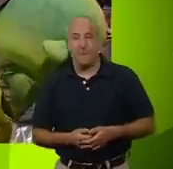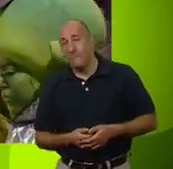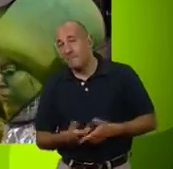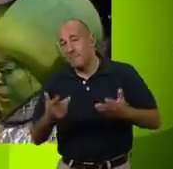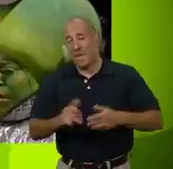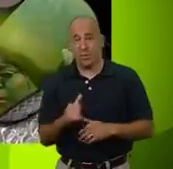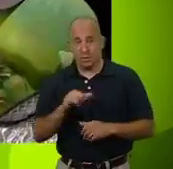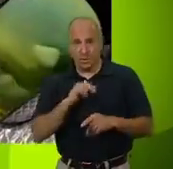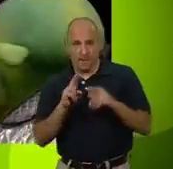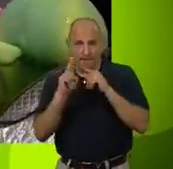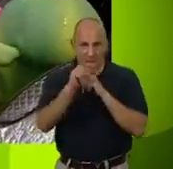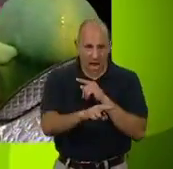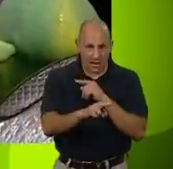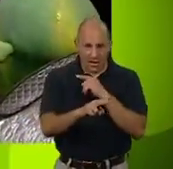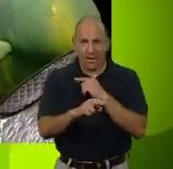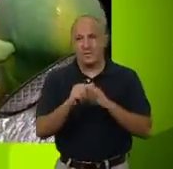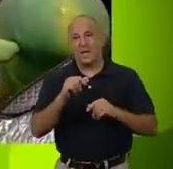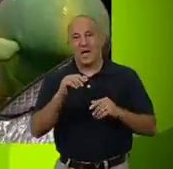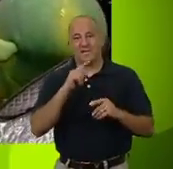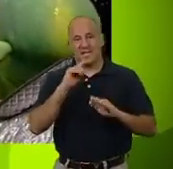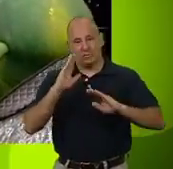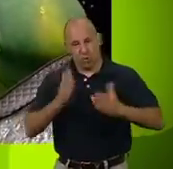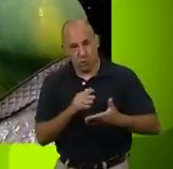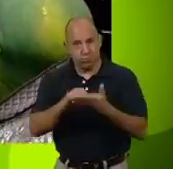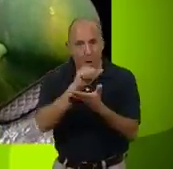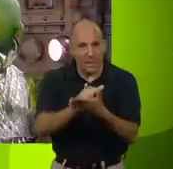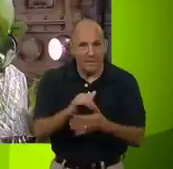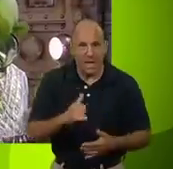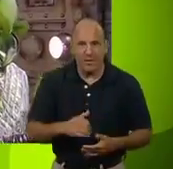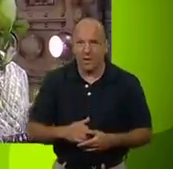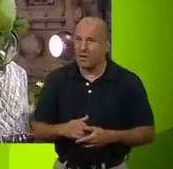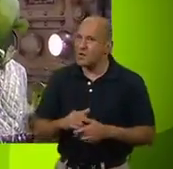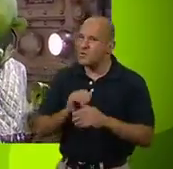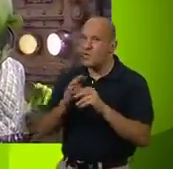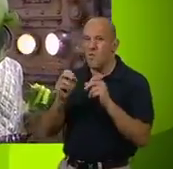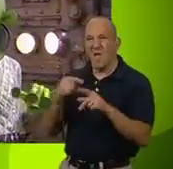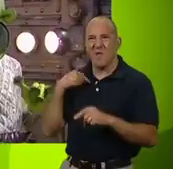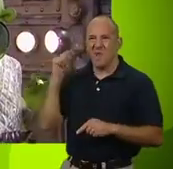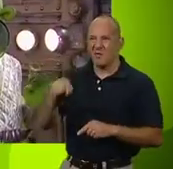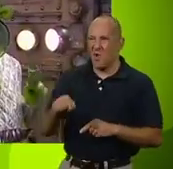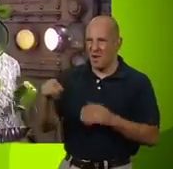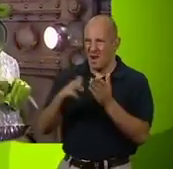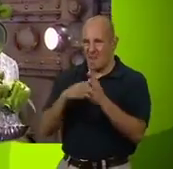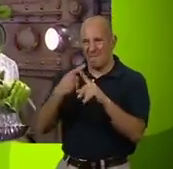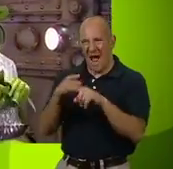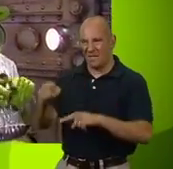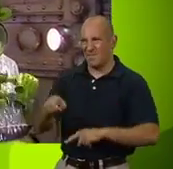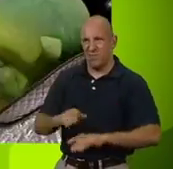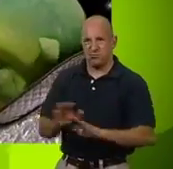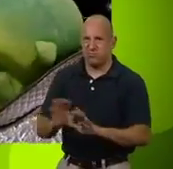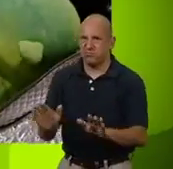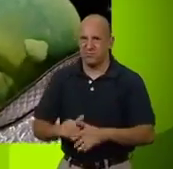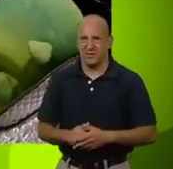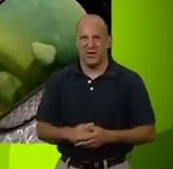Perhaps we should return Coordinator Zark and properly introduce ourselves to Danny. There's no way I'm going back down there while Max is still at large.